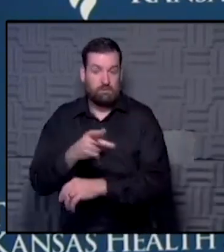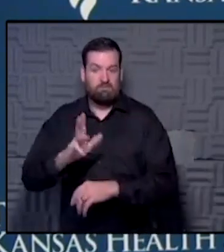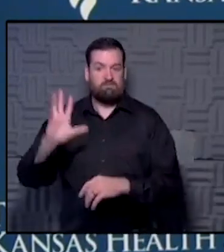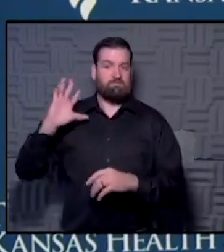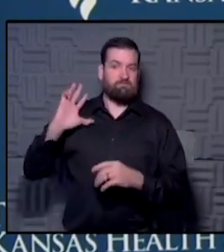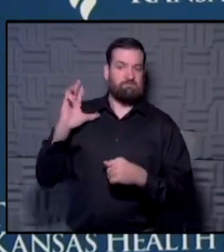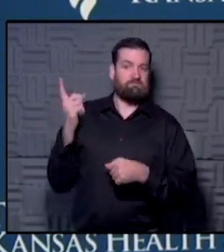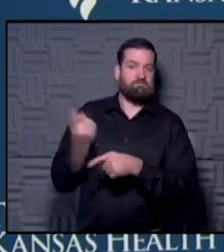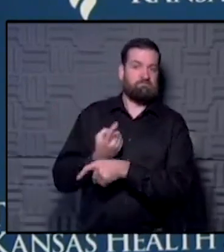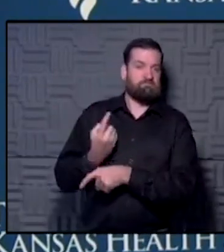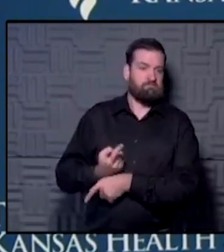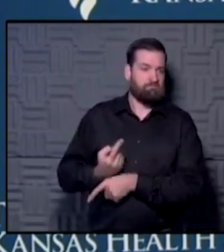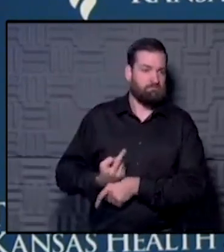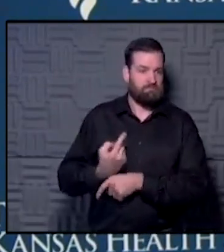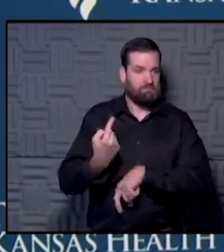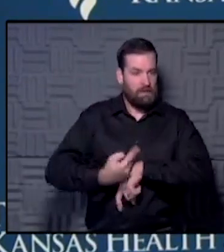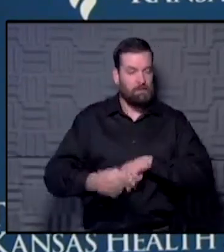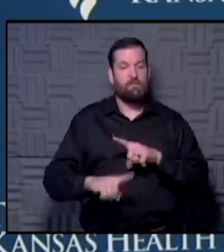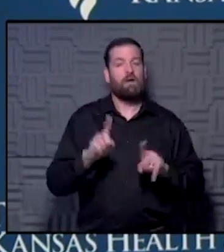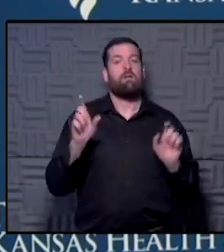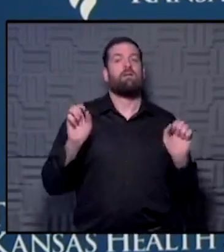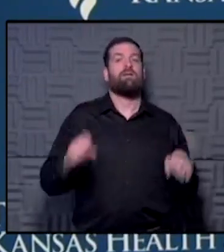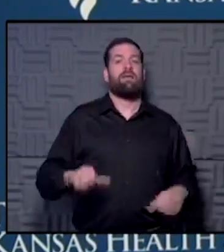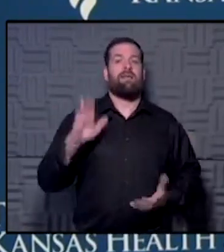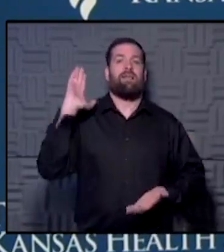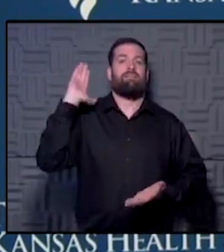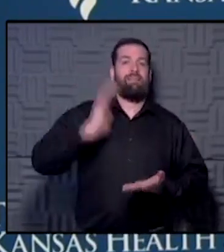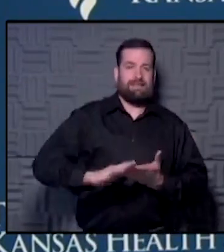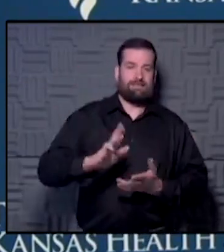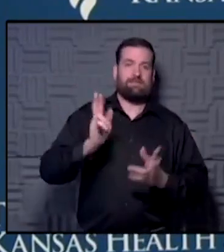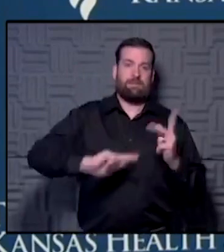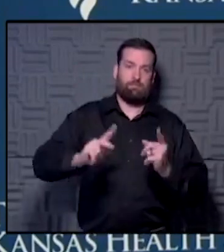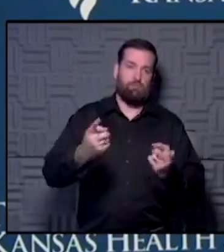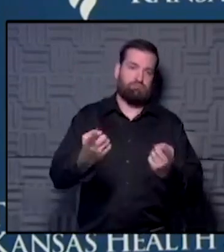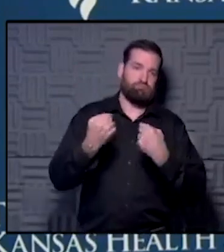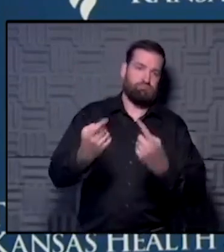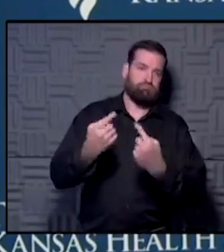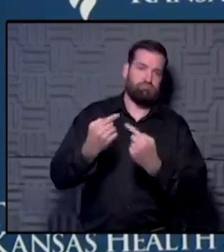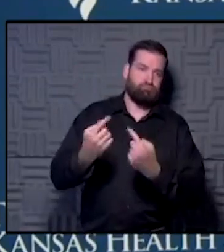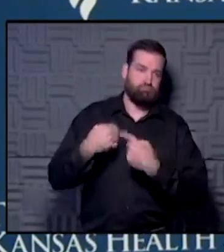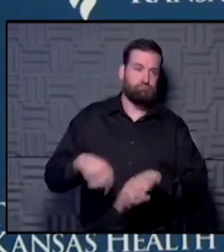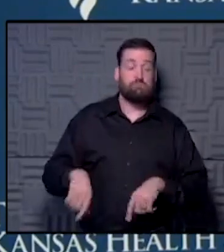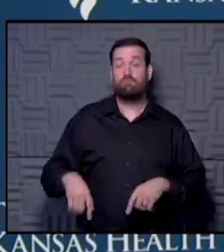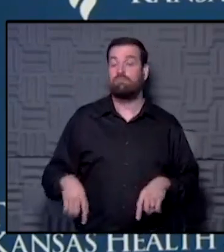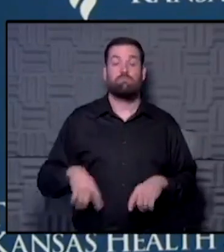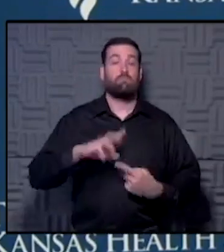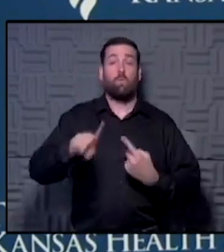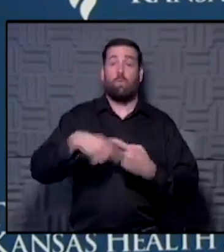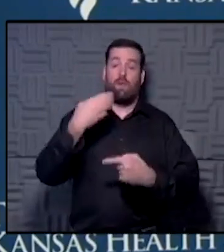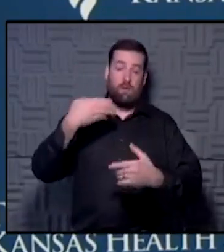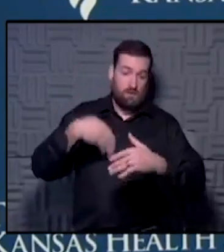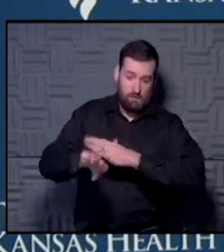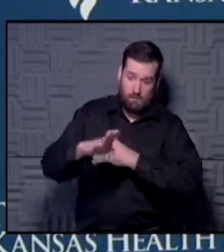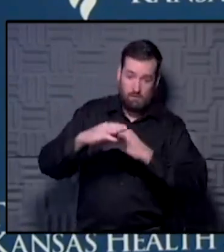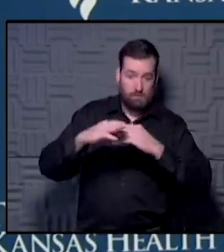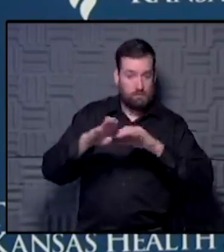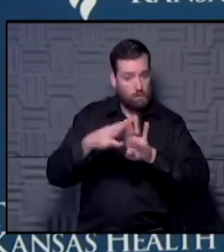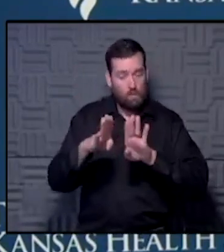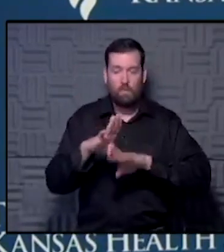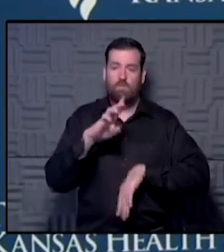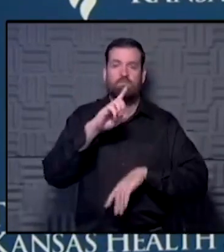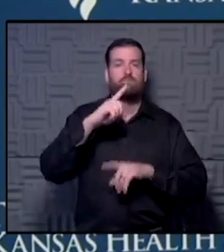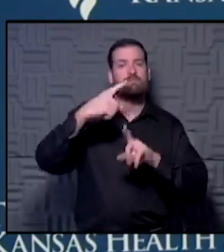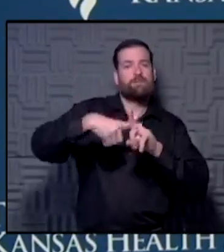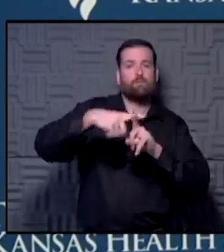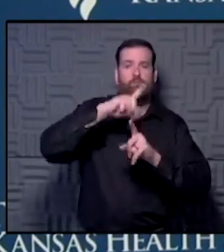of a day. But it allows us to spread out some of those in-person visits. And it's from the second that you walk in the door, we're continuing with temperature